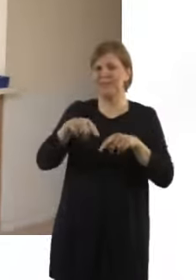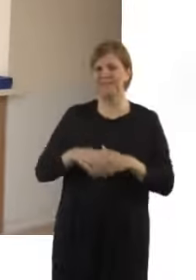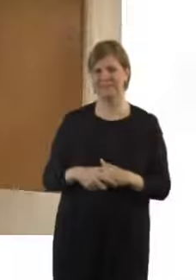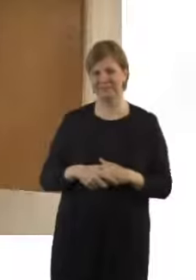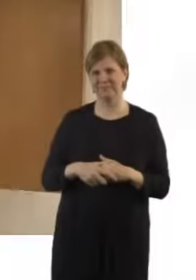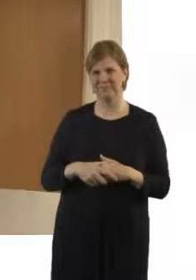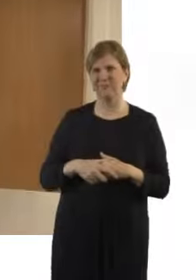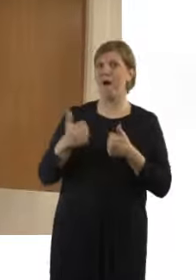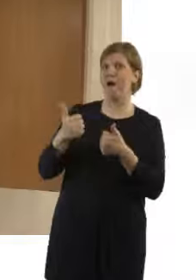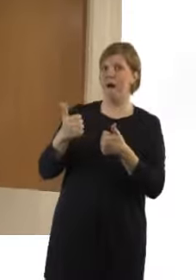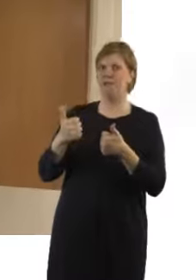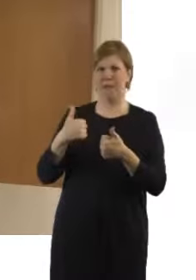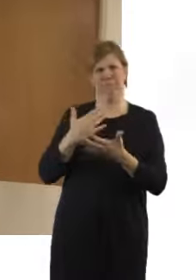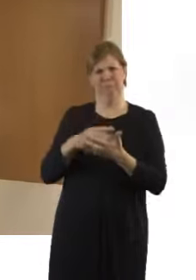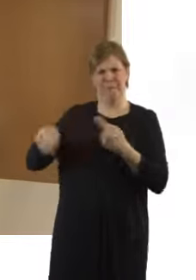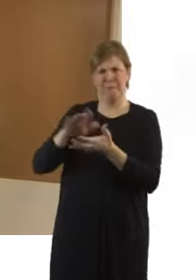Absolutely.